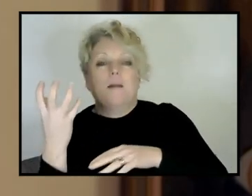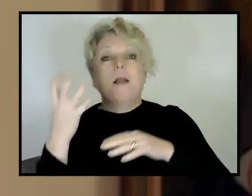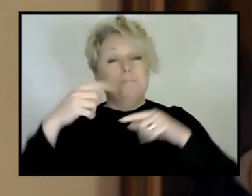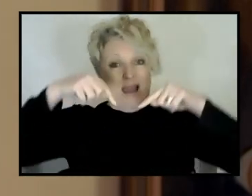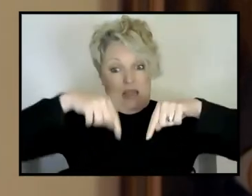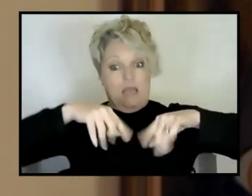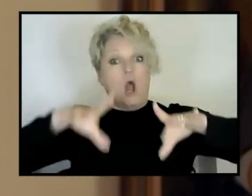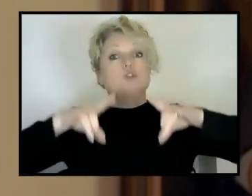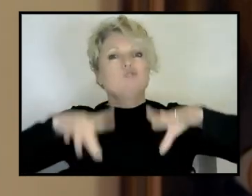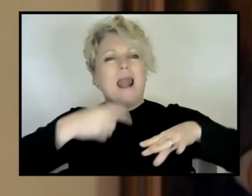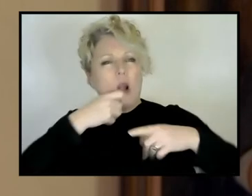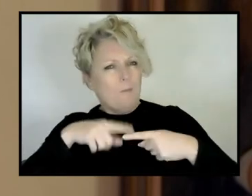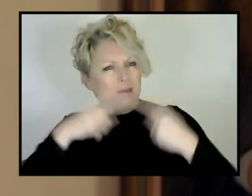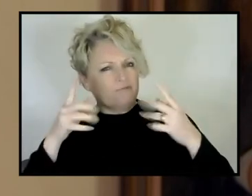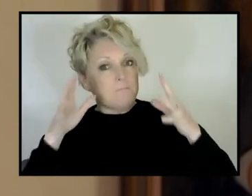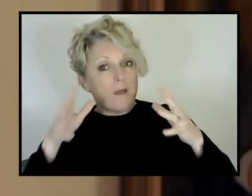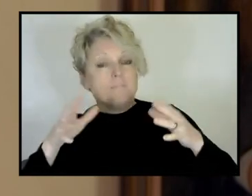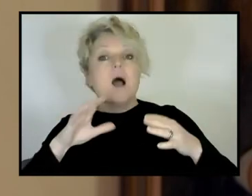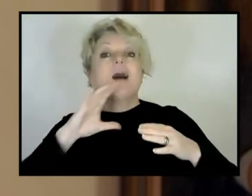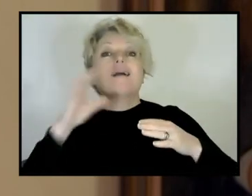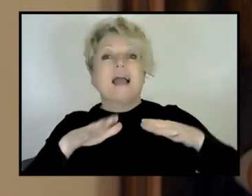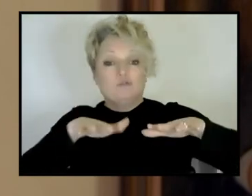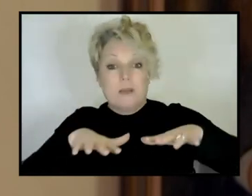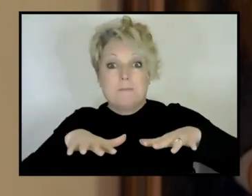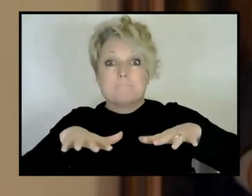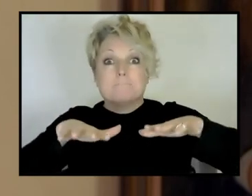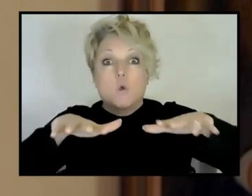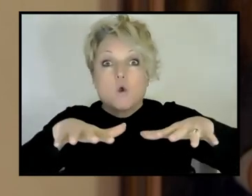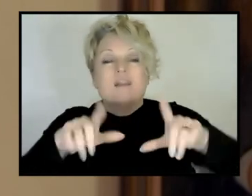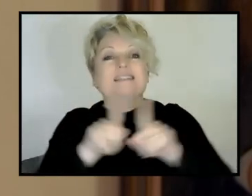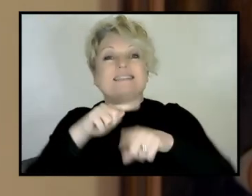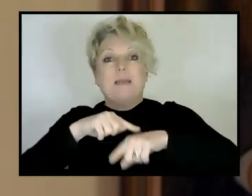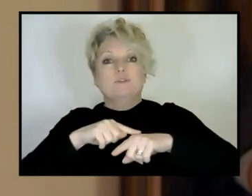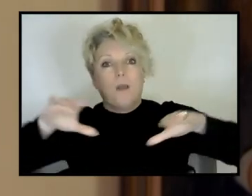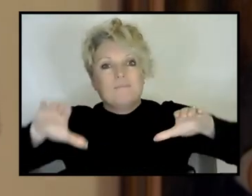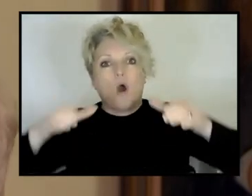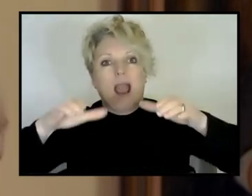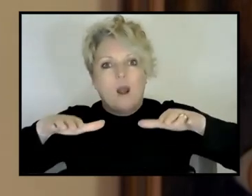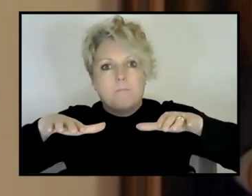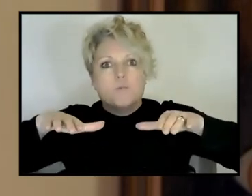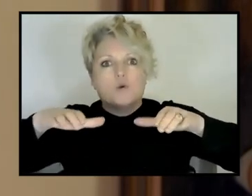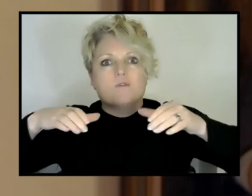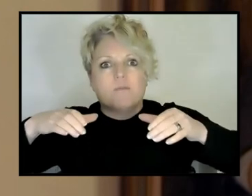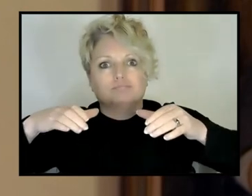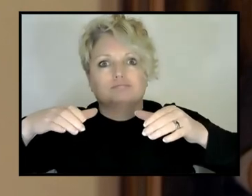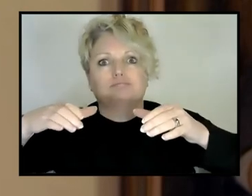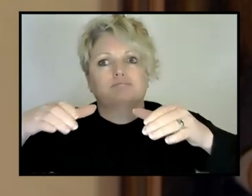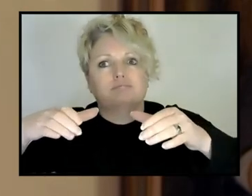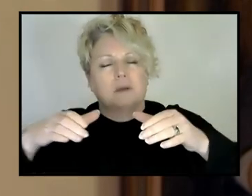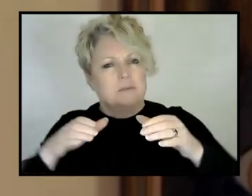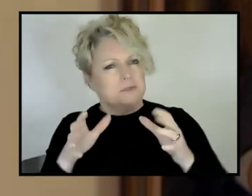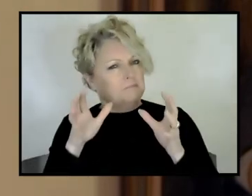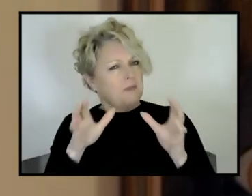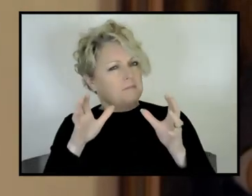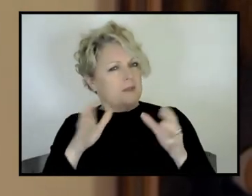the magma for Western Victoria with it. And that's the intriguing part. We're not leaving it behind, we're taking it with us. So, um, that sort of adds